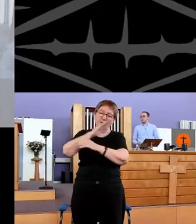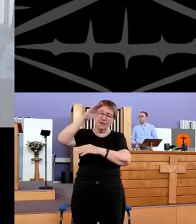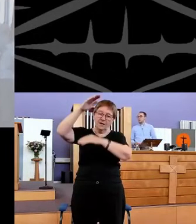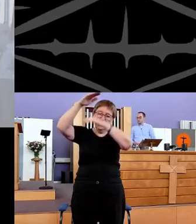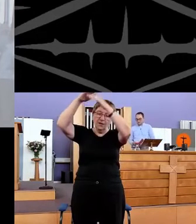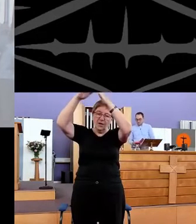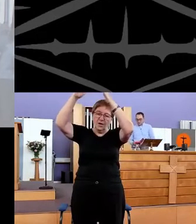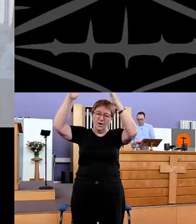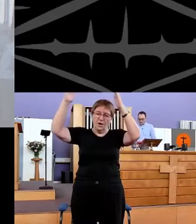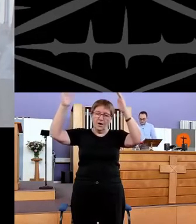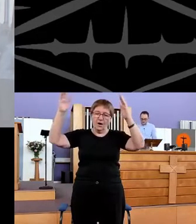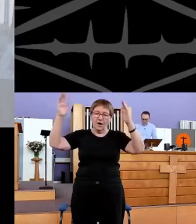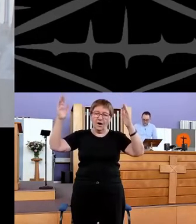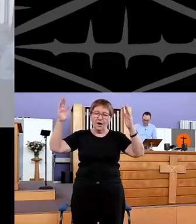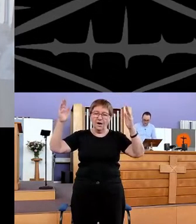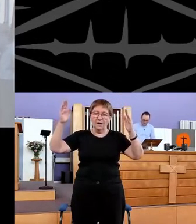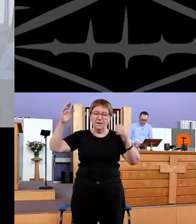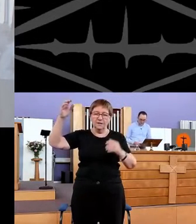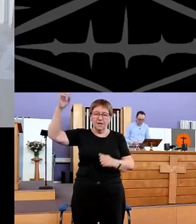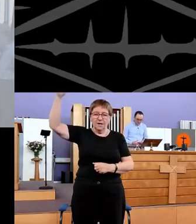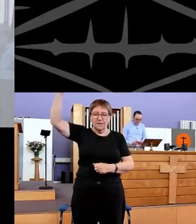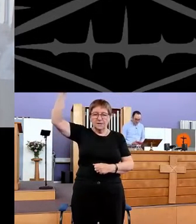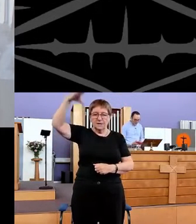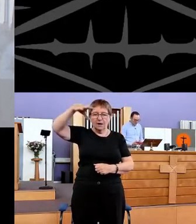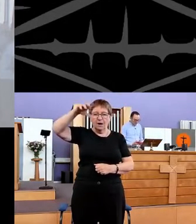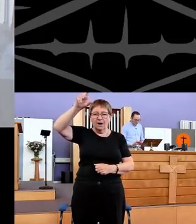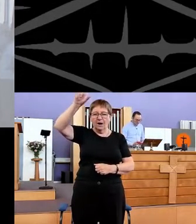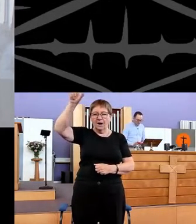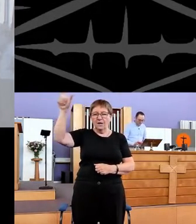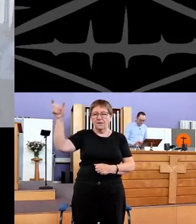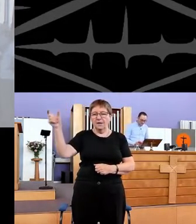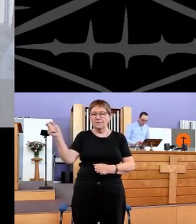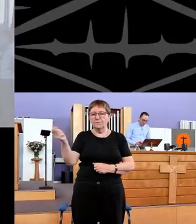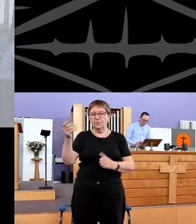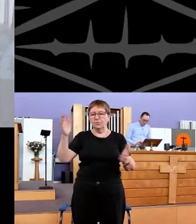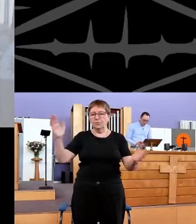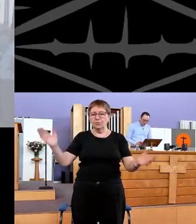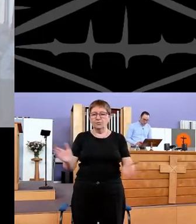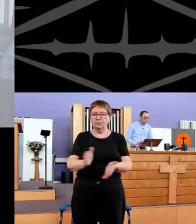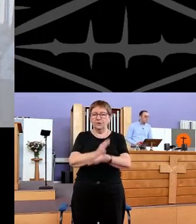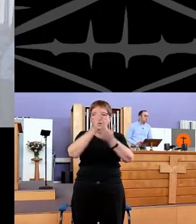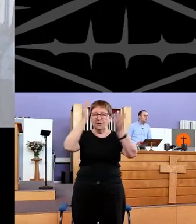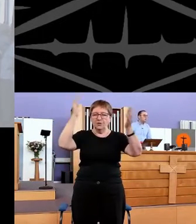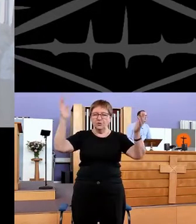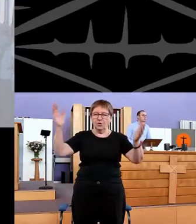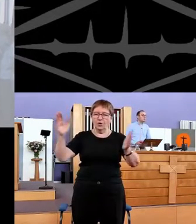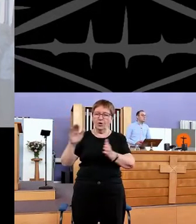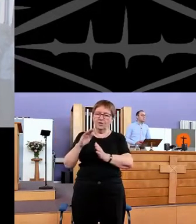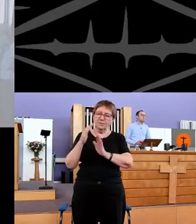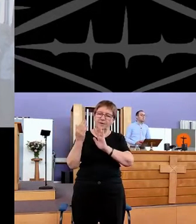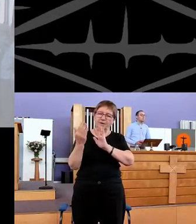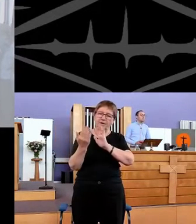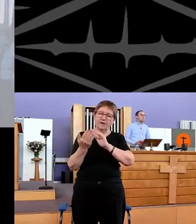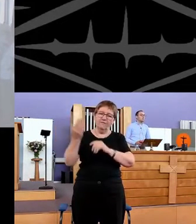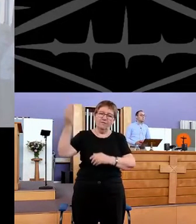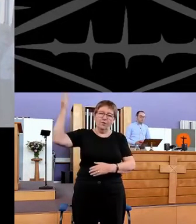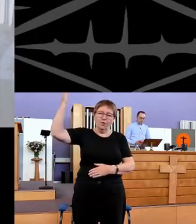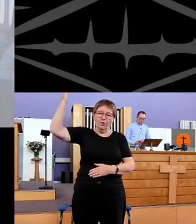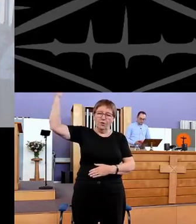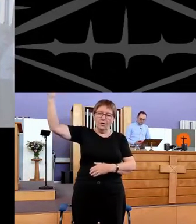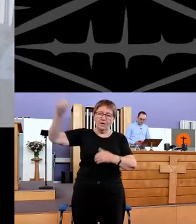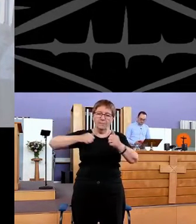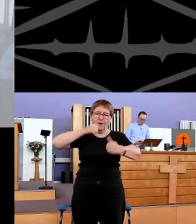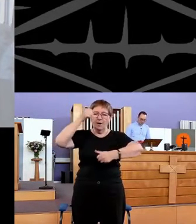in the high. Sun and moon, rejoice before